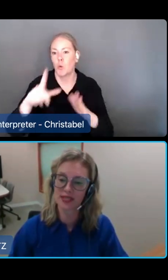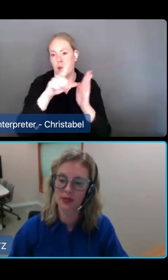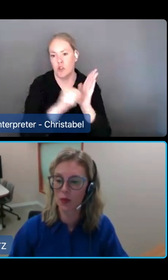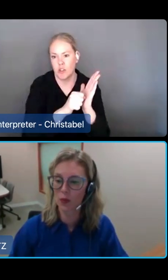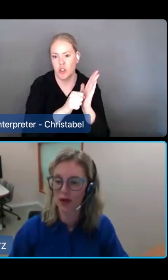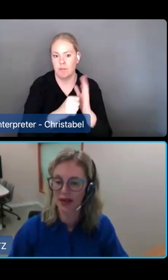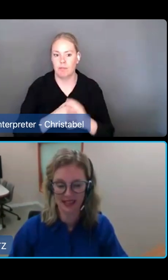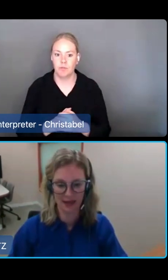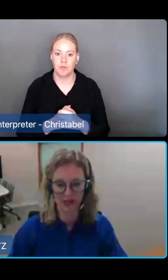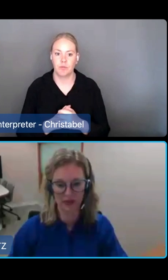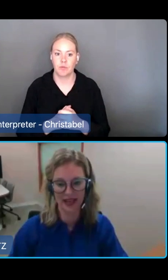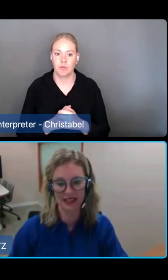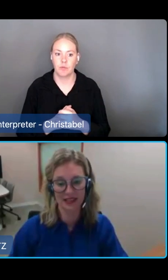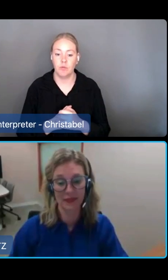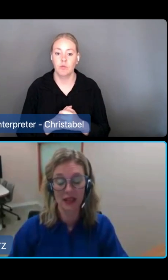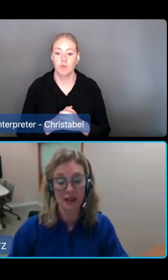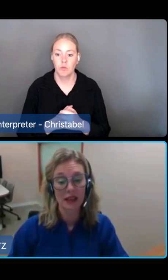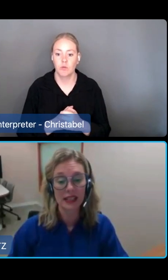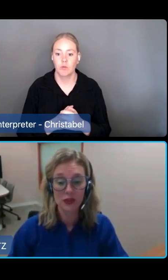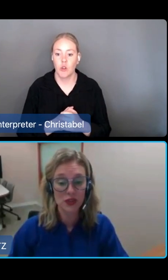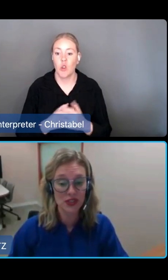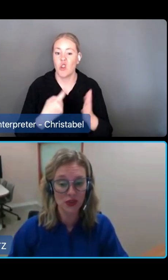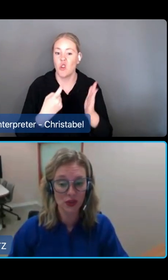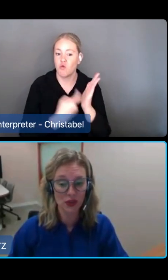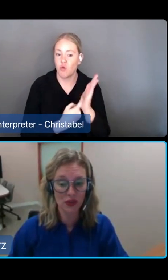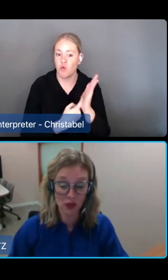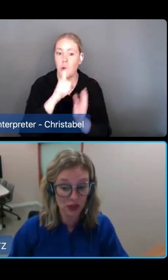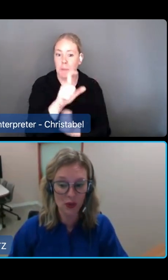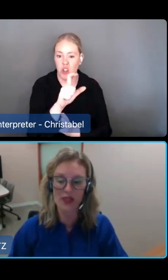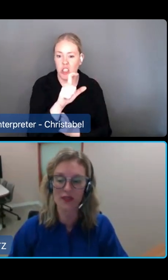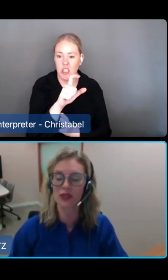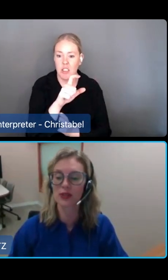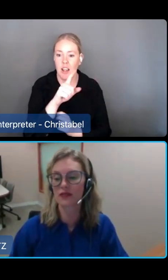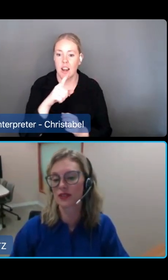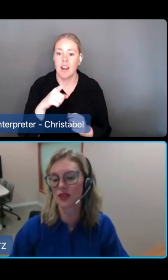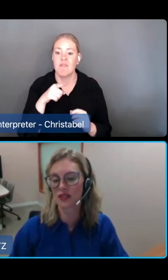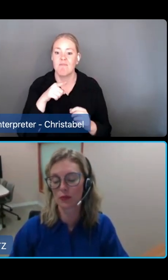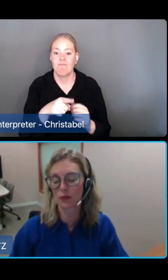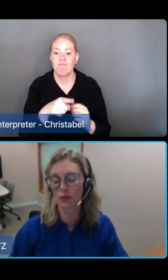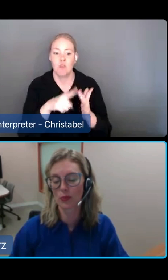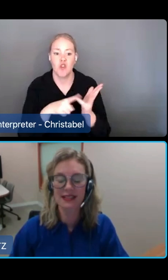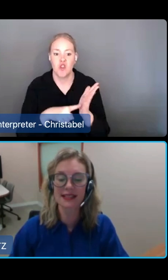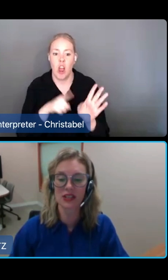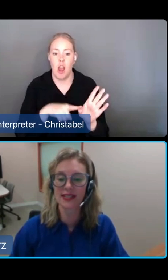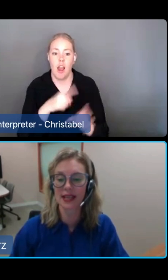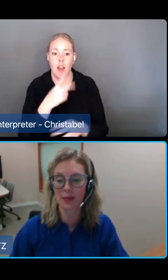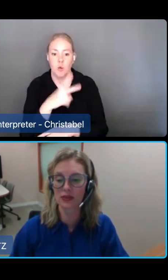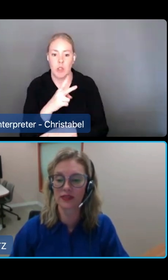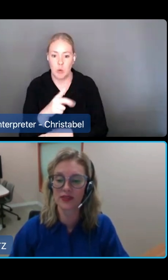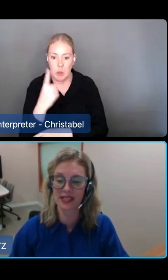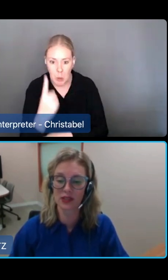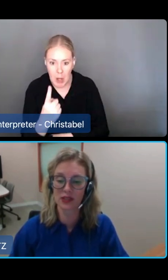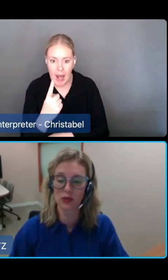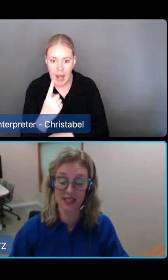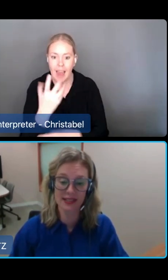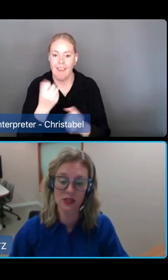Commission Response Number 1 Act came into effect. It introduced stronger controls over the use of restrictive practices, such as chemical